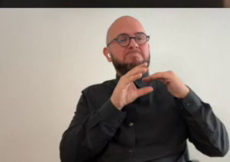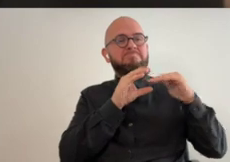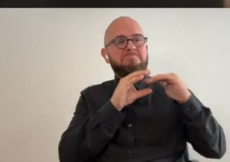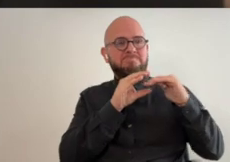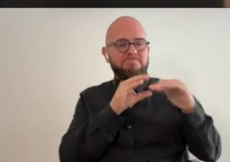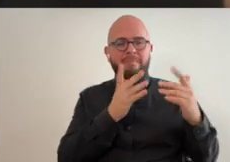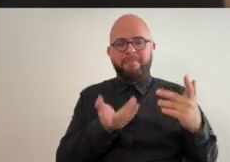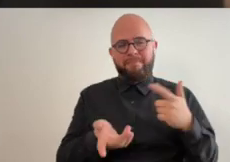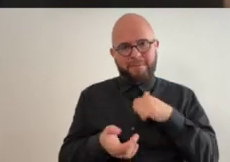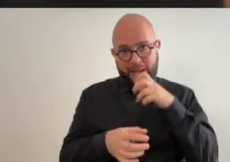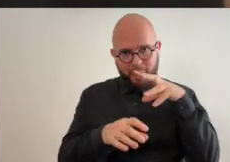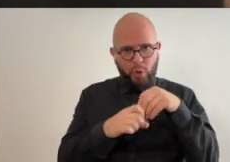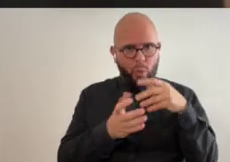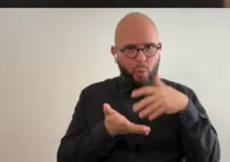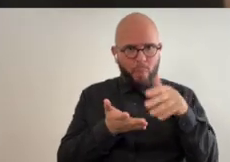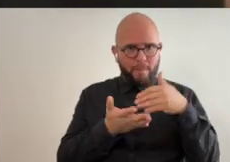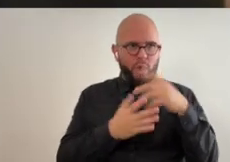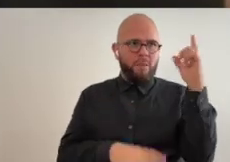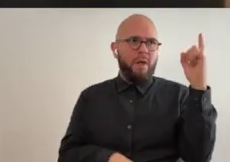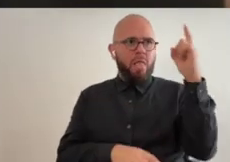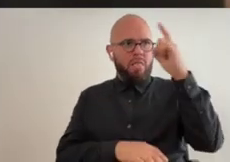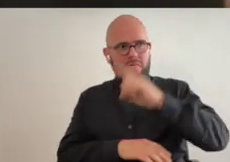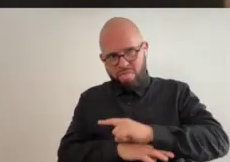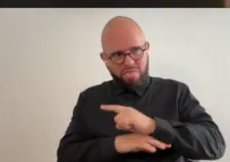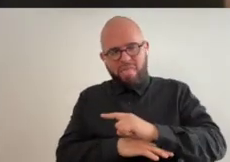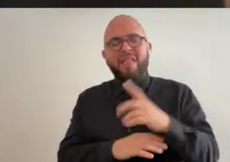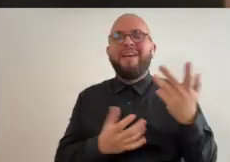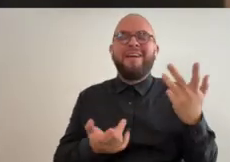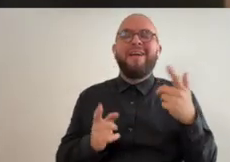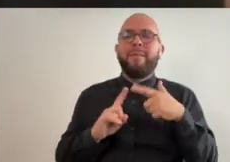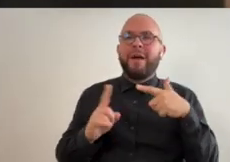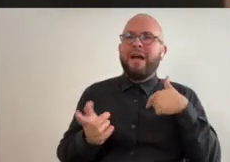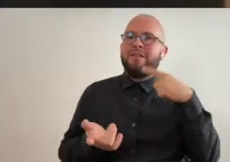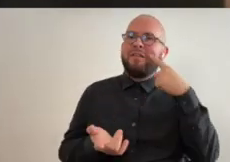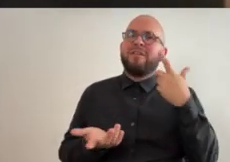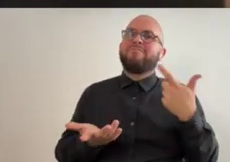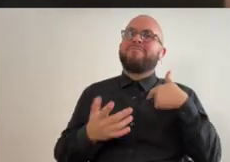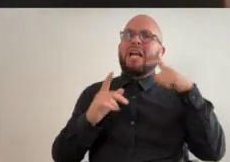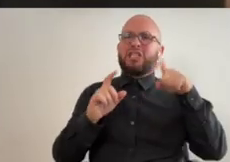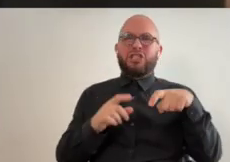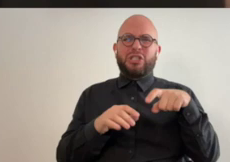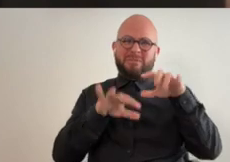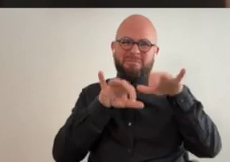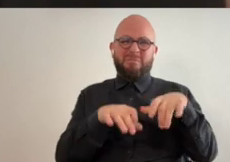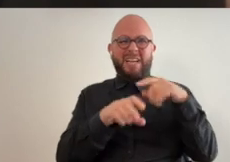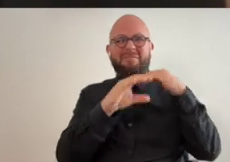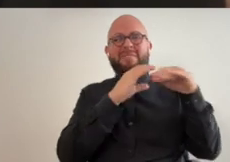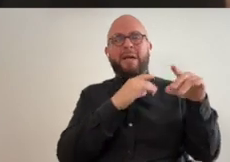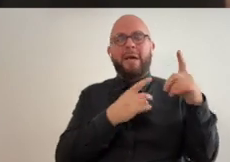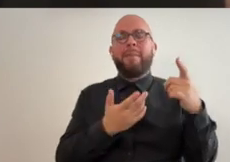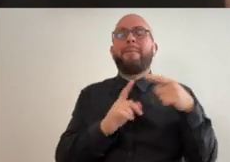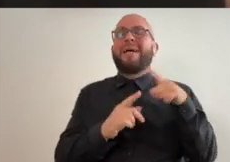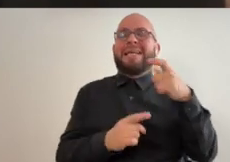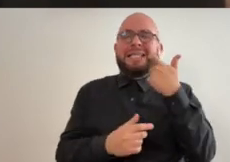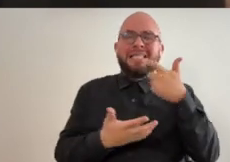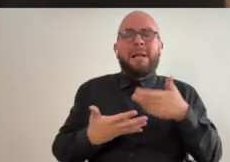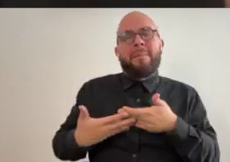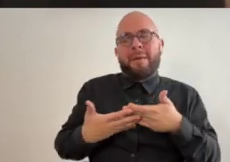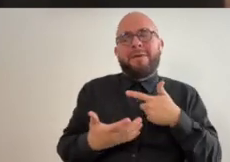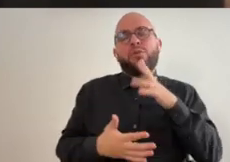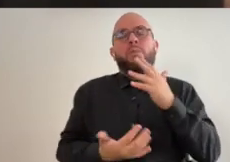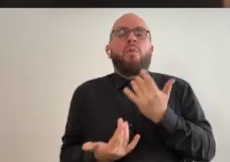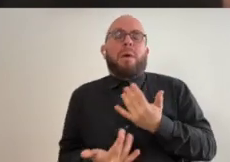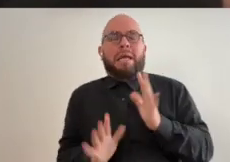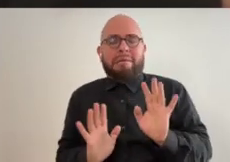accessibility things which i didn't include the broomsticks and stuff and i was like i should write him